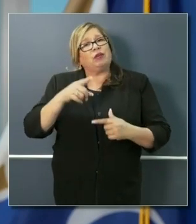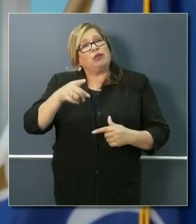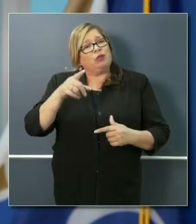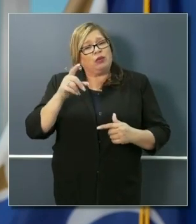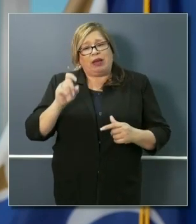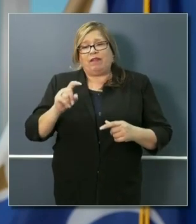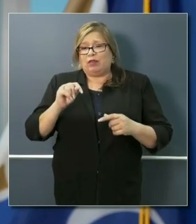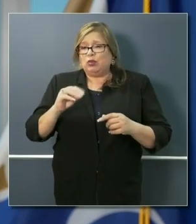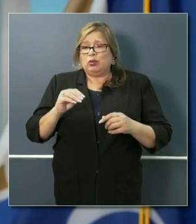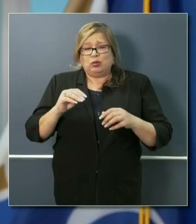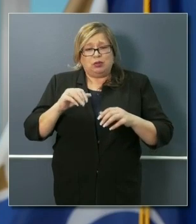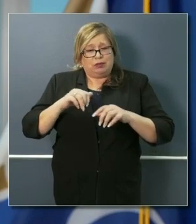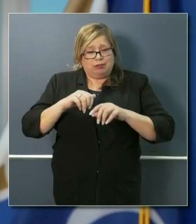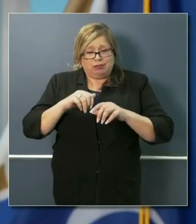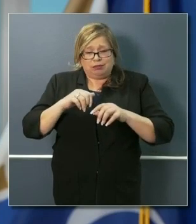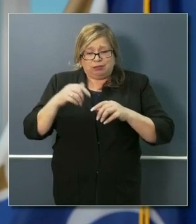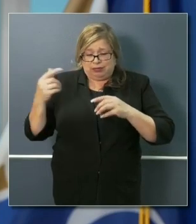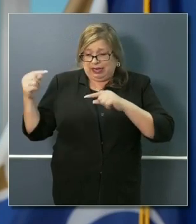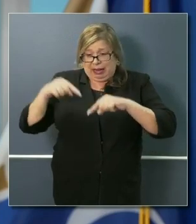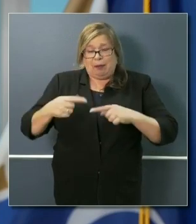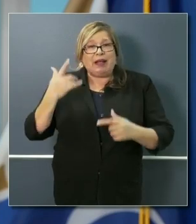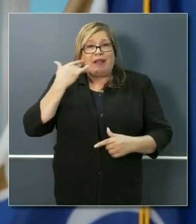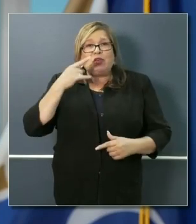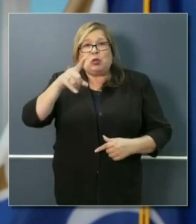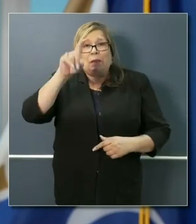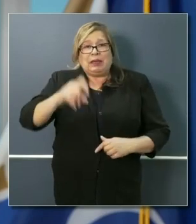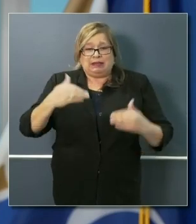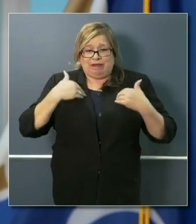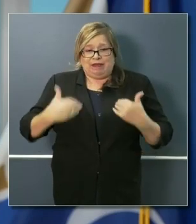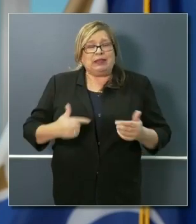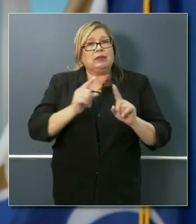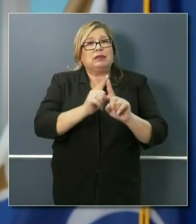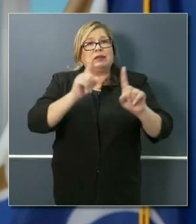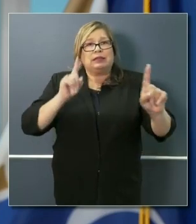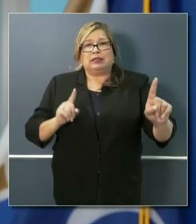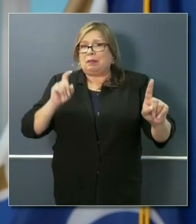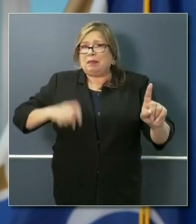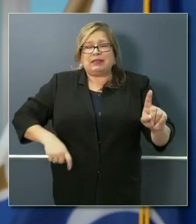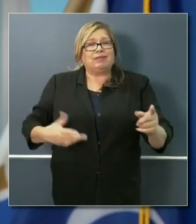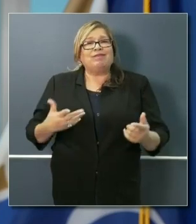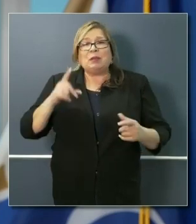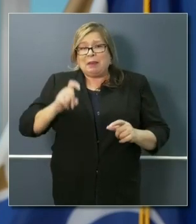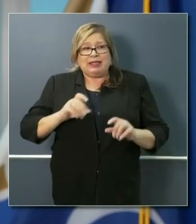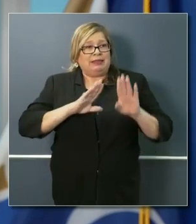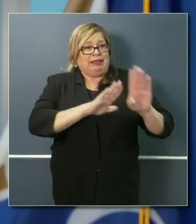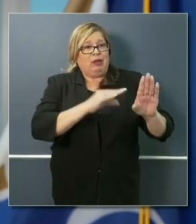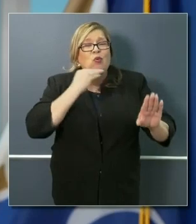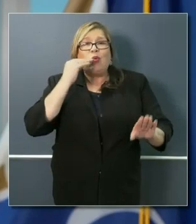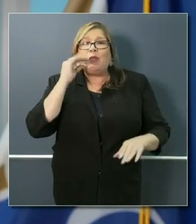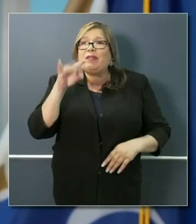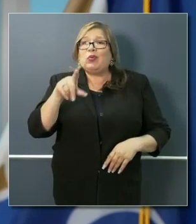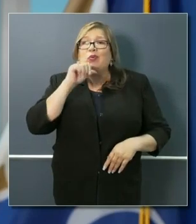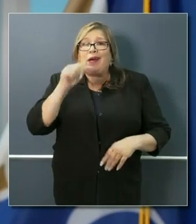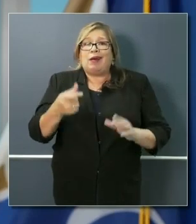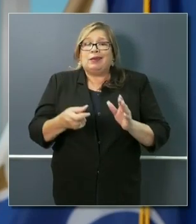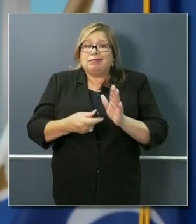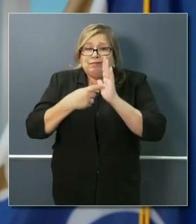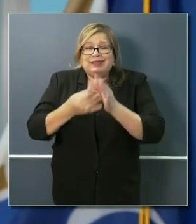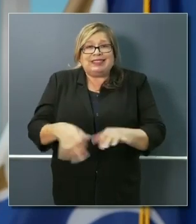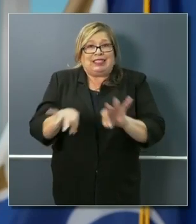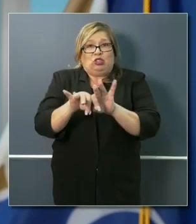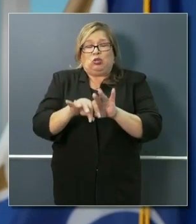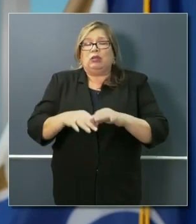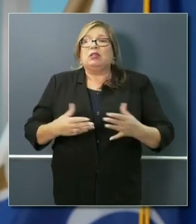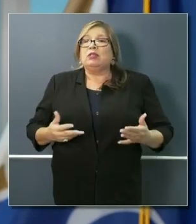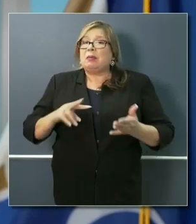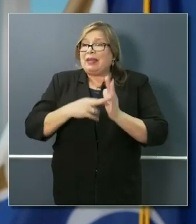into the state of California, you have to practice physical distancing. We have a stay-at-home order if you're non-essential. So anybody that